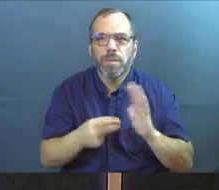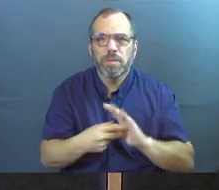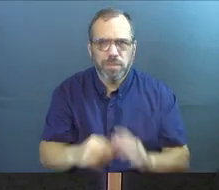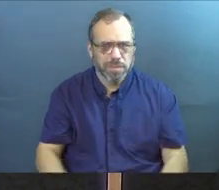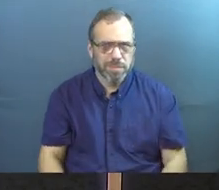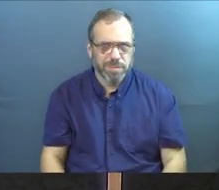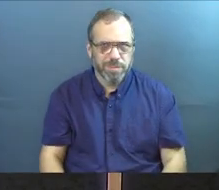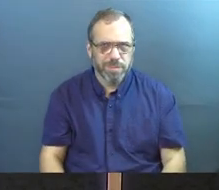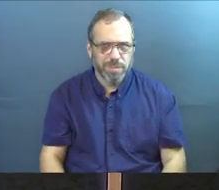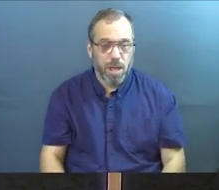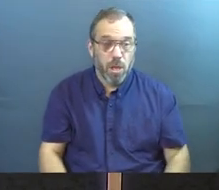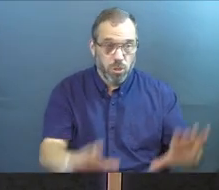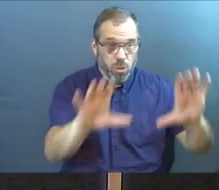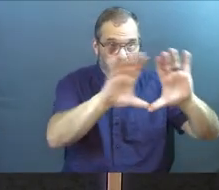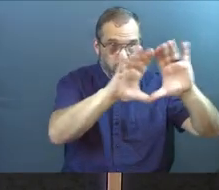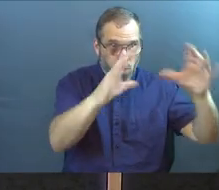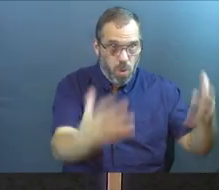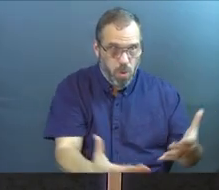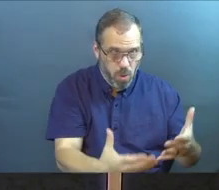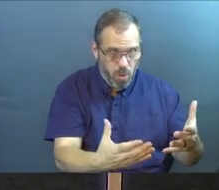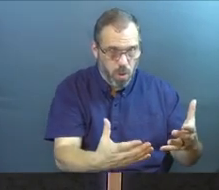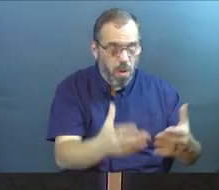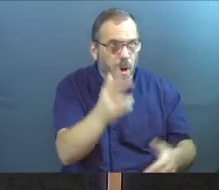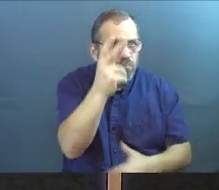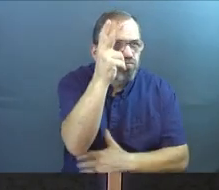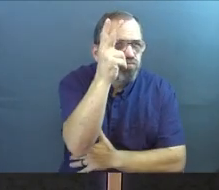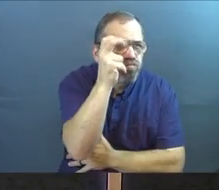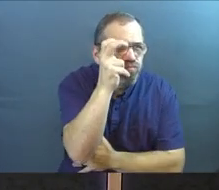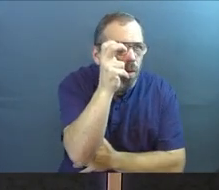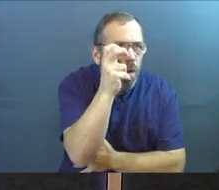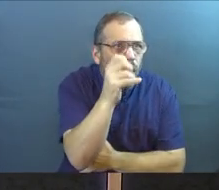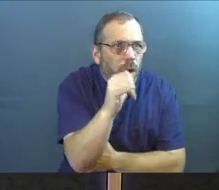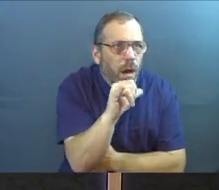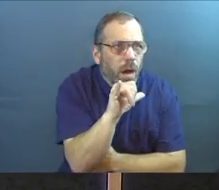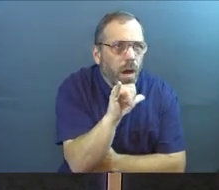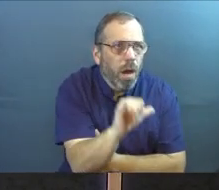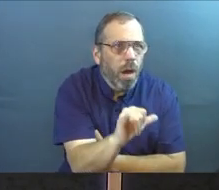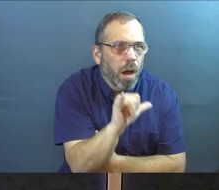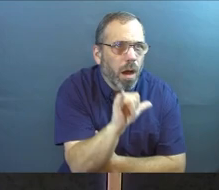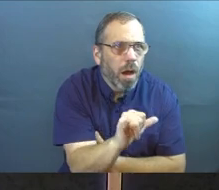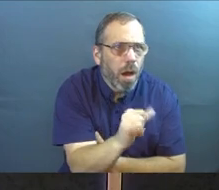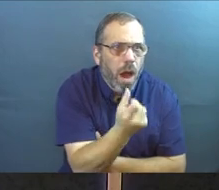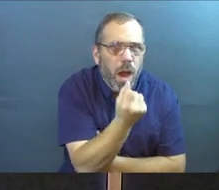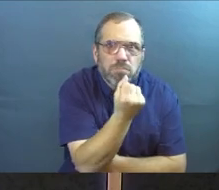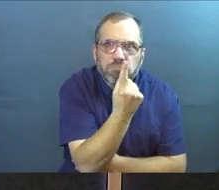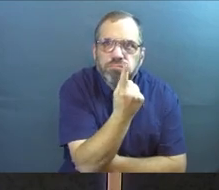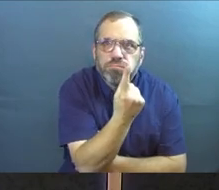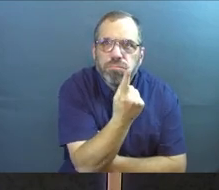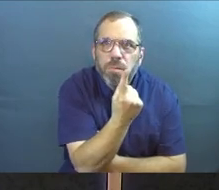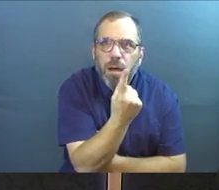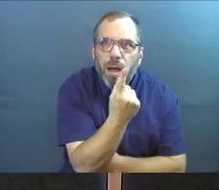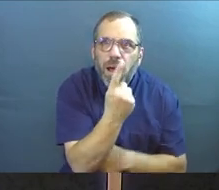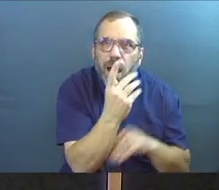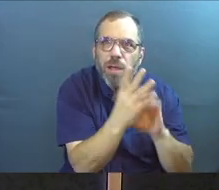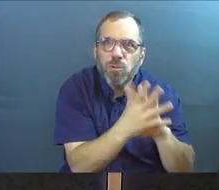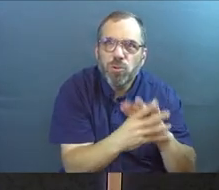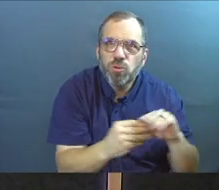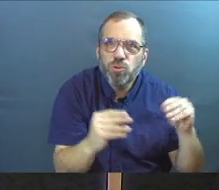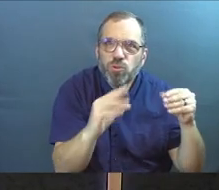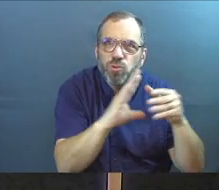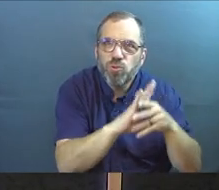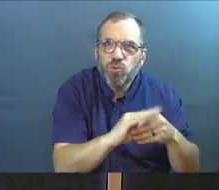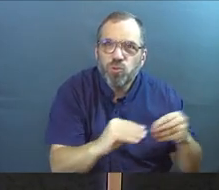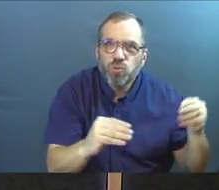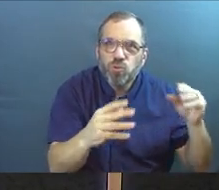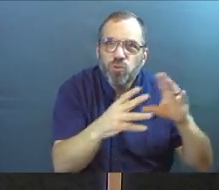So for those people who come to it with the right kind of a heart, they will be able to unwrap the treasure and get